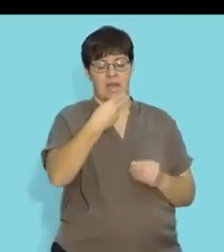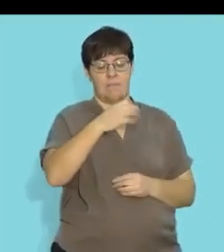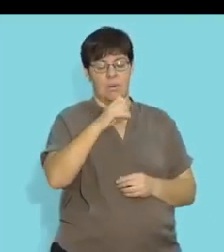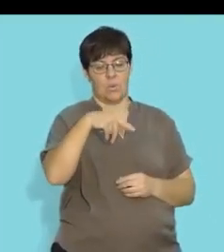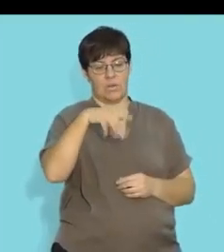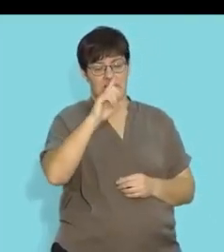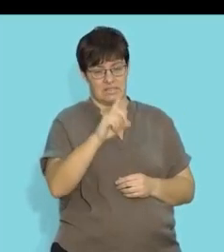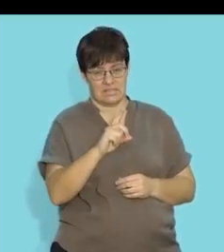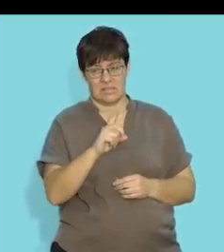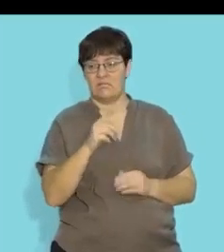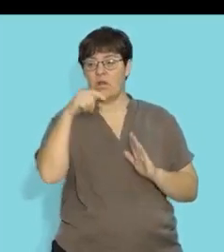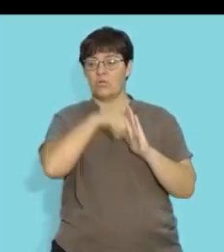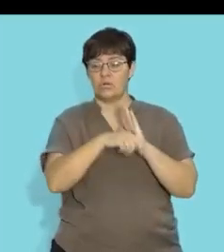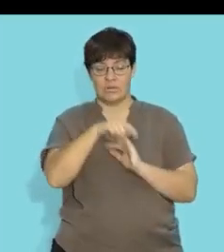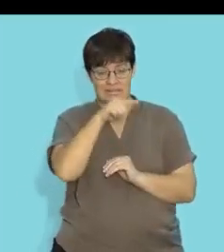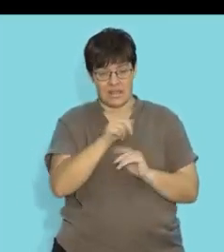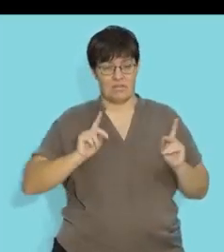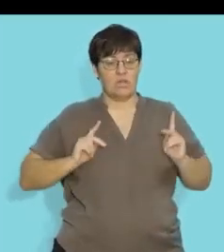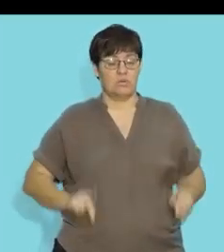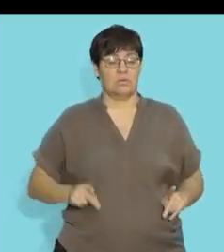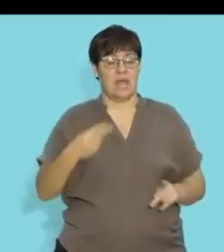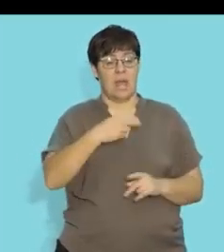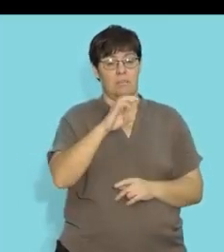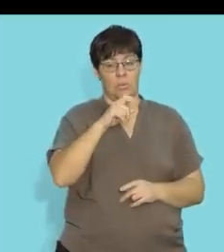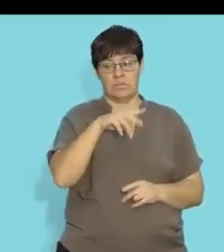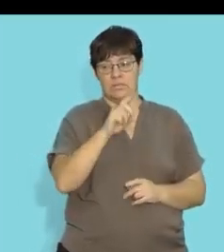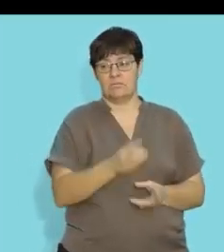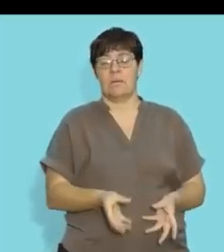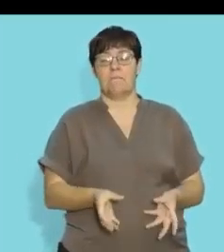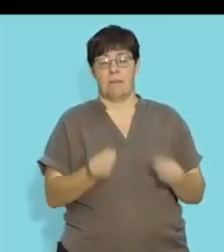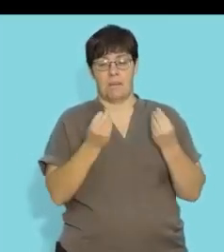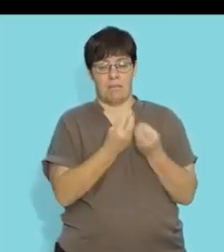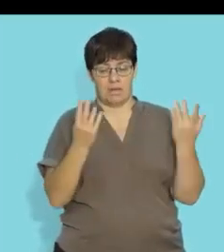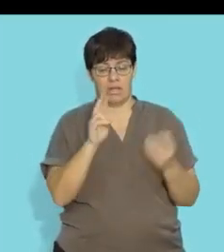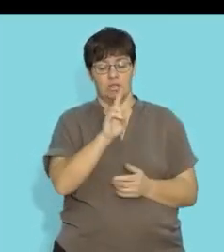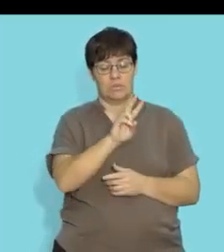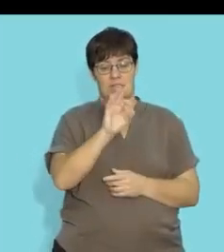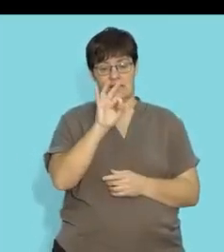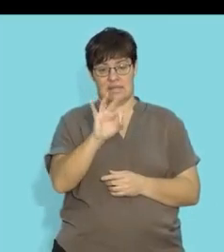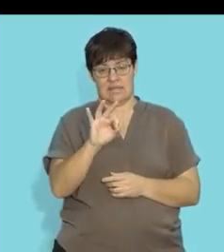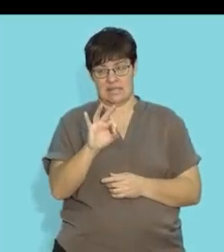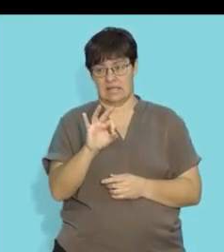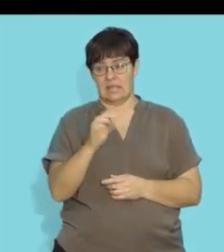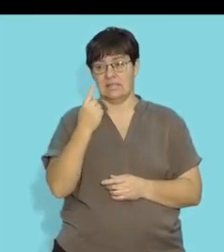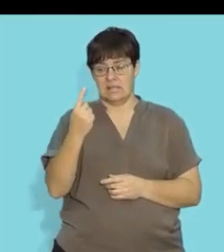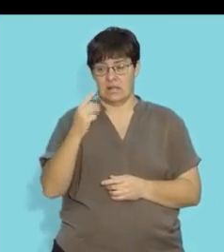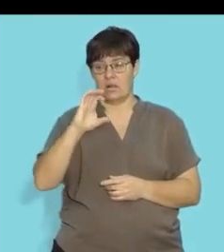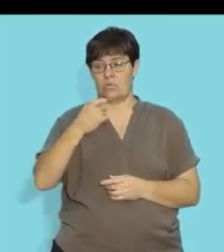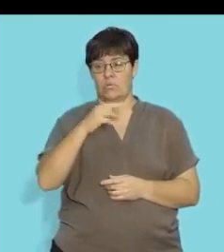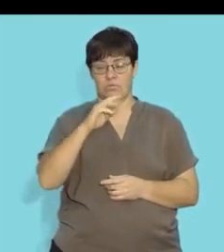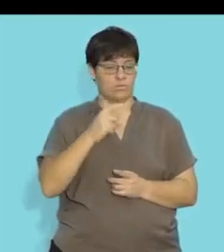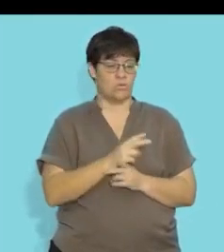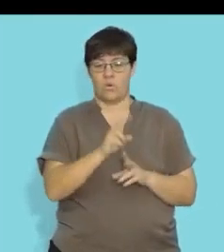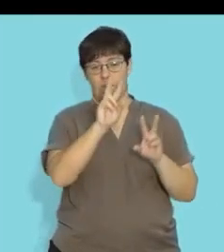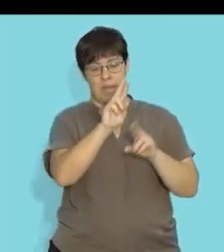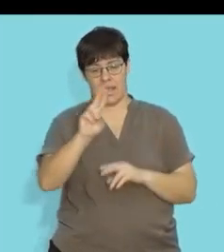and in the context of a human haploid cell that would have 23 single chromosomes and not pairs